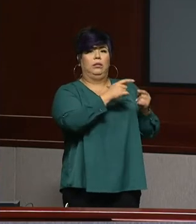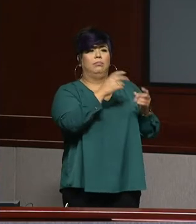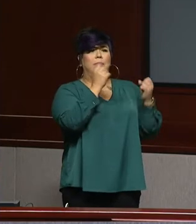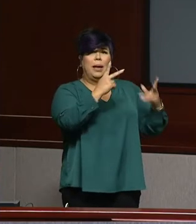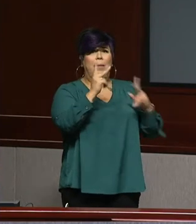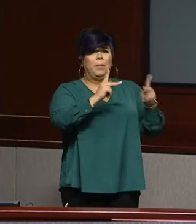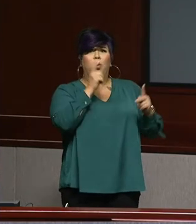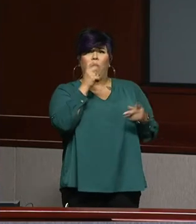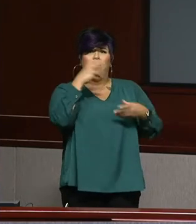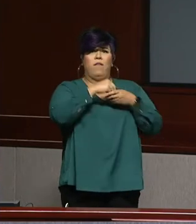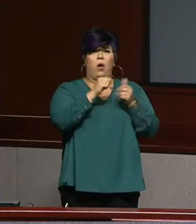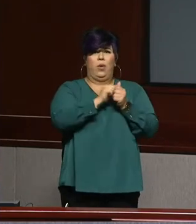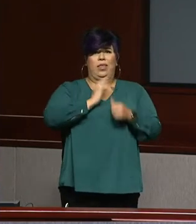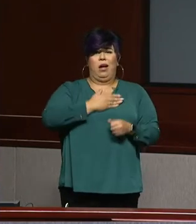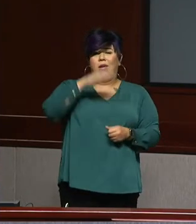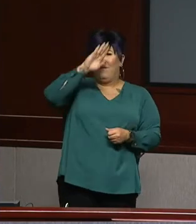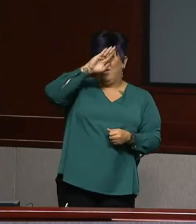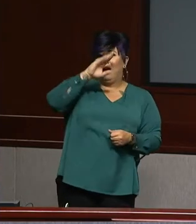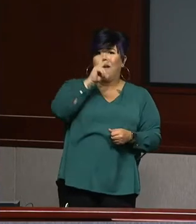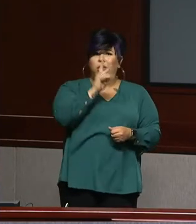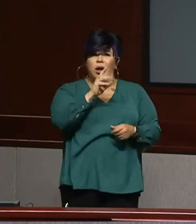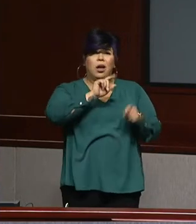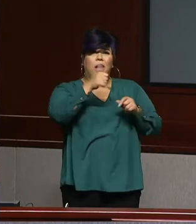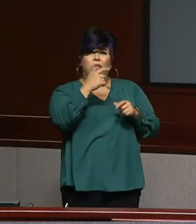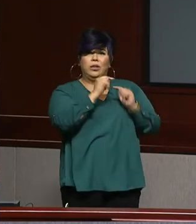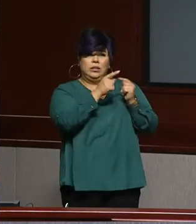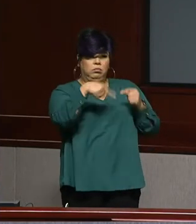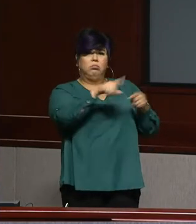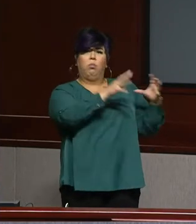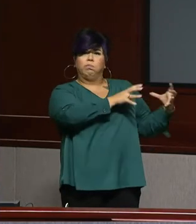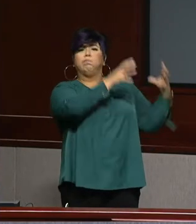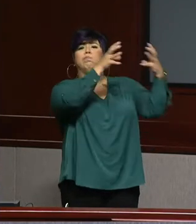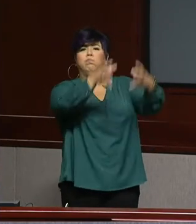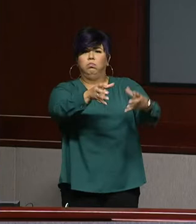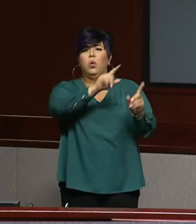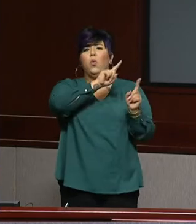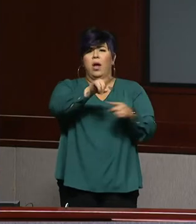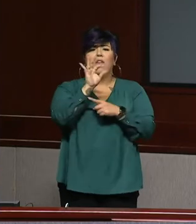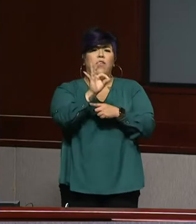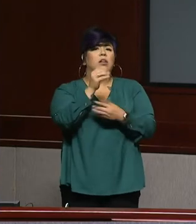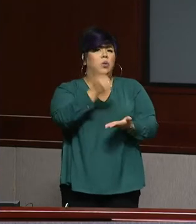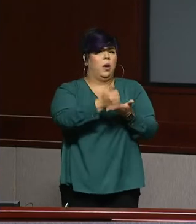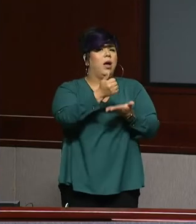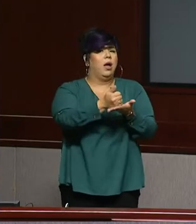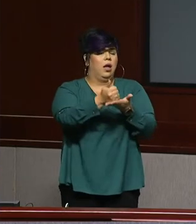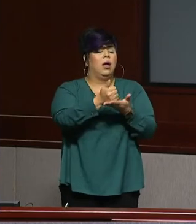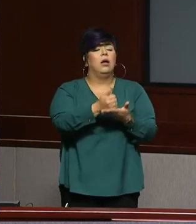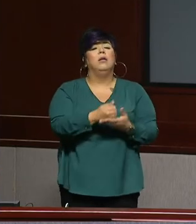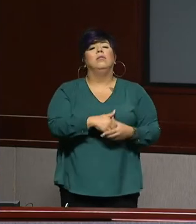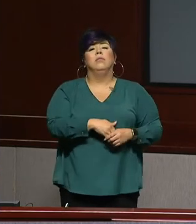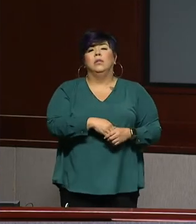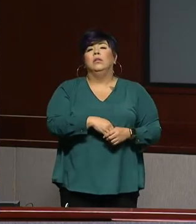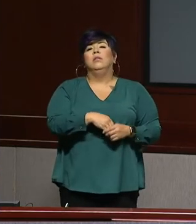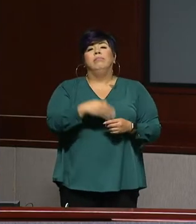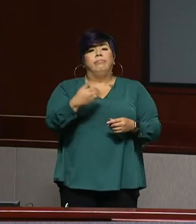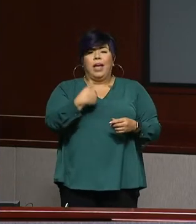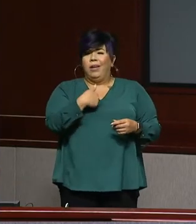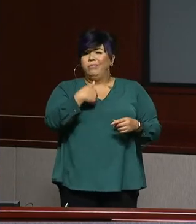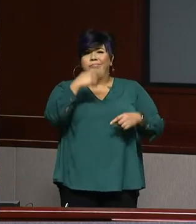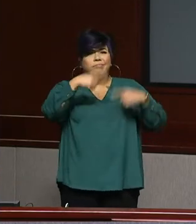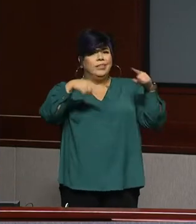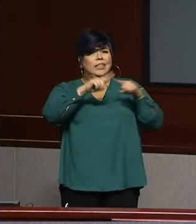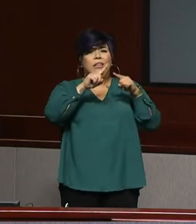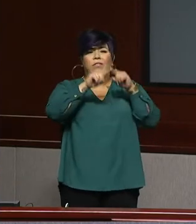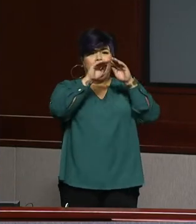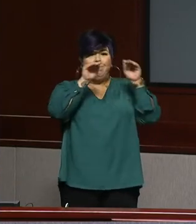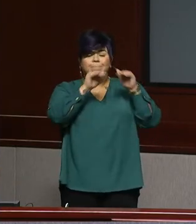firefighters who are up there fighting that fire, also in leadership positions helping Fresno